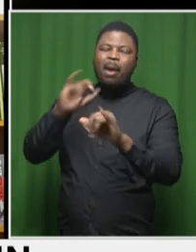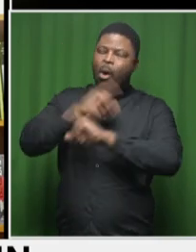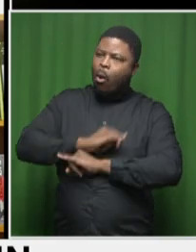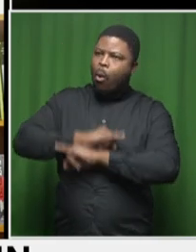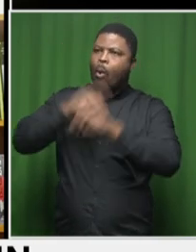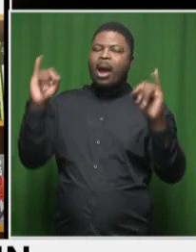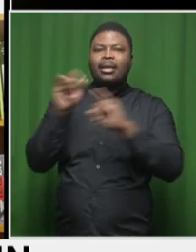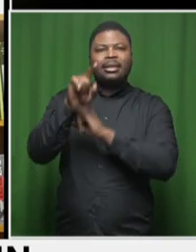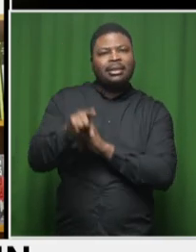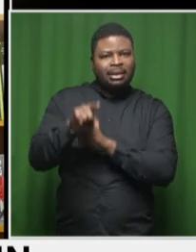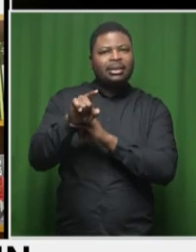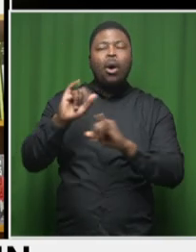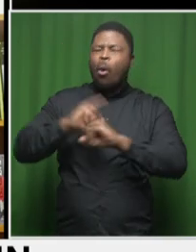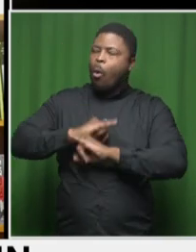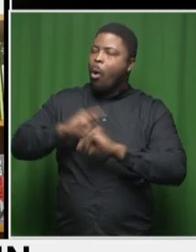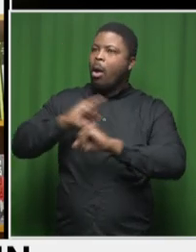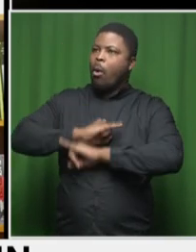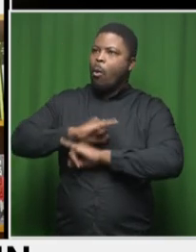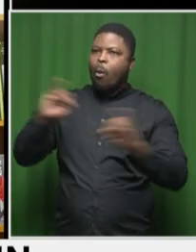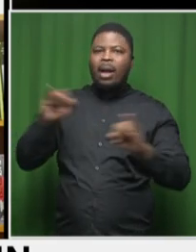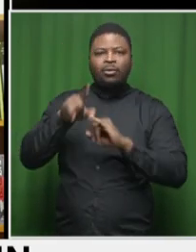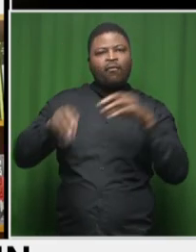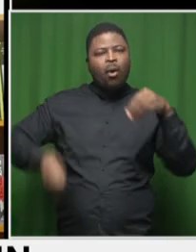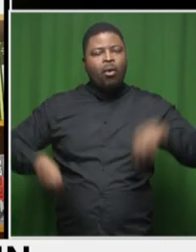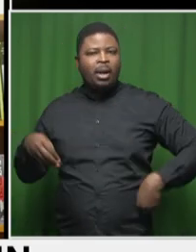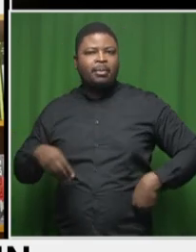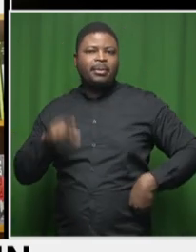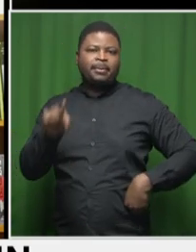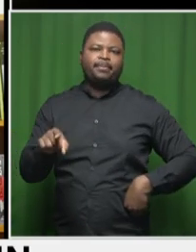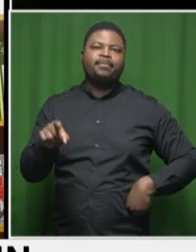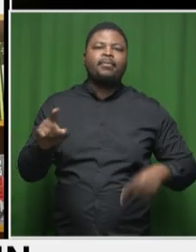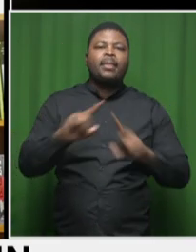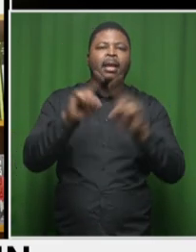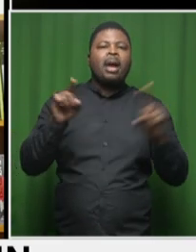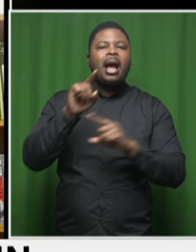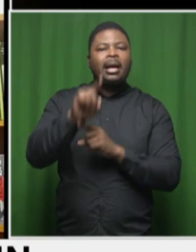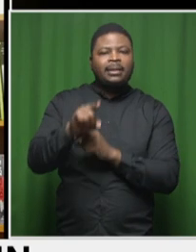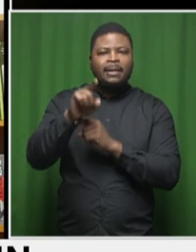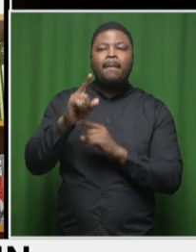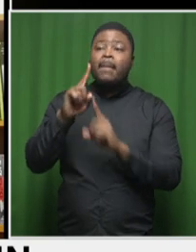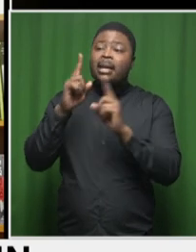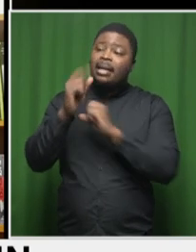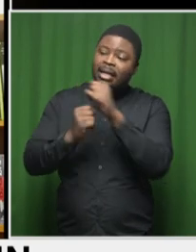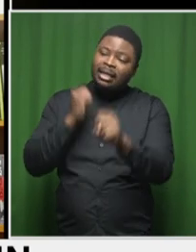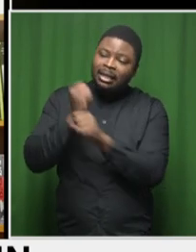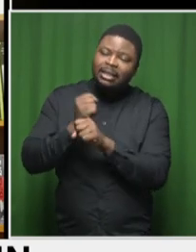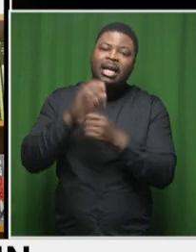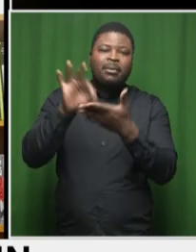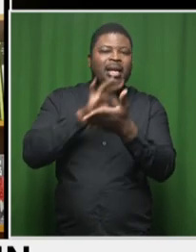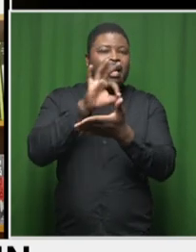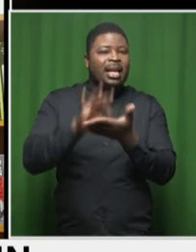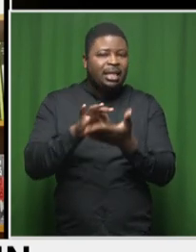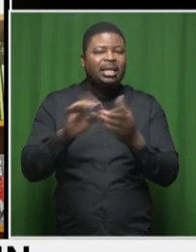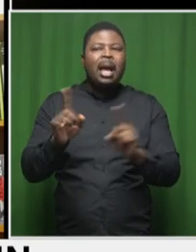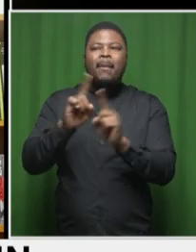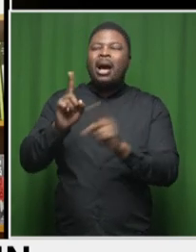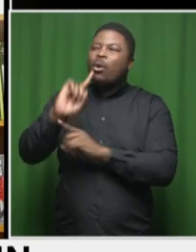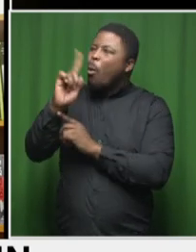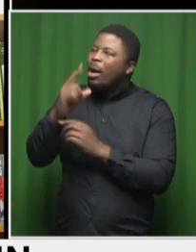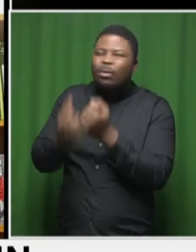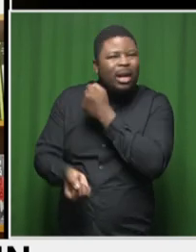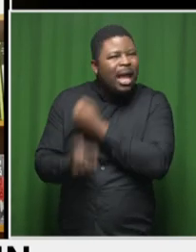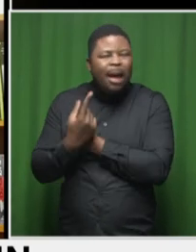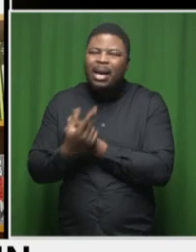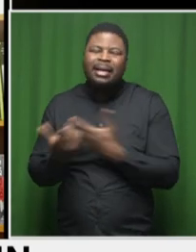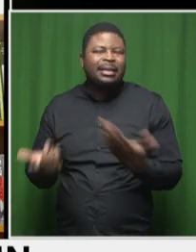powerful province. It really seems to have further deteriorated going into next year's elections. What went wrong